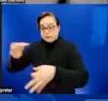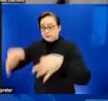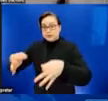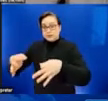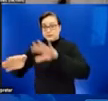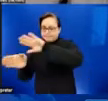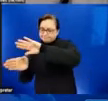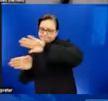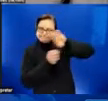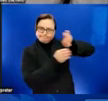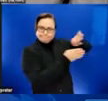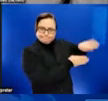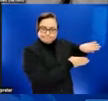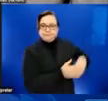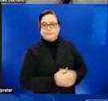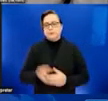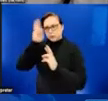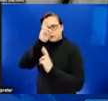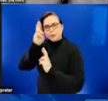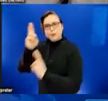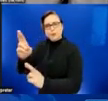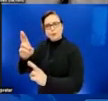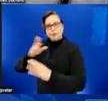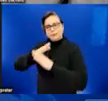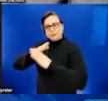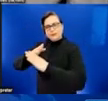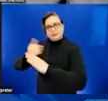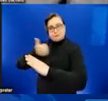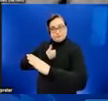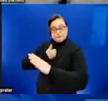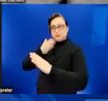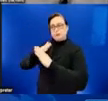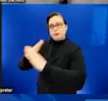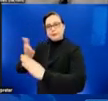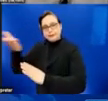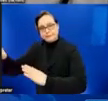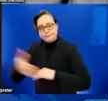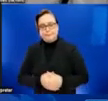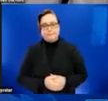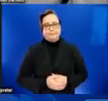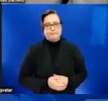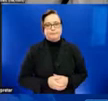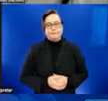and protective of you and them. Thank you. Next slide, please.